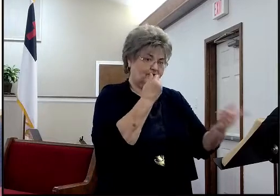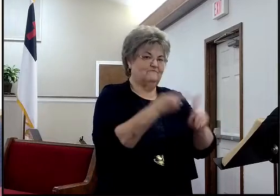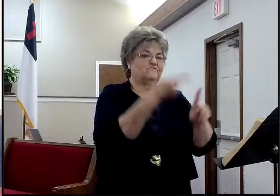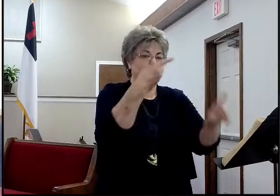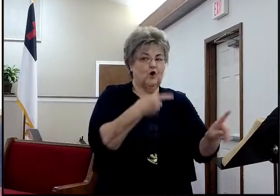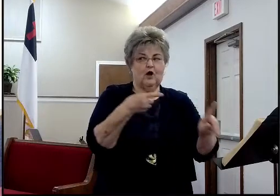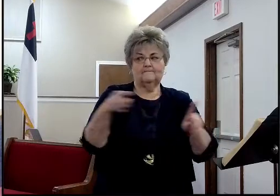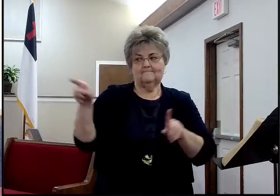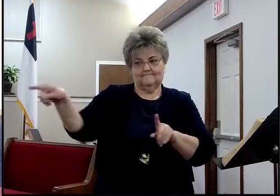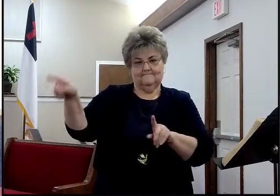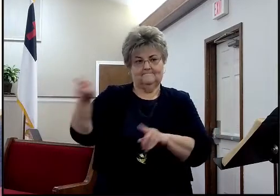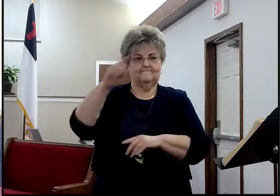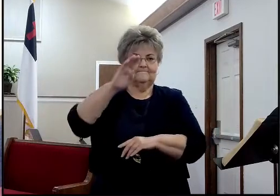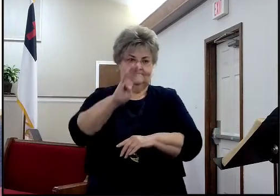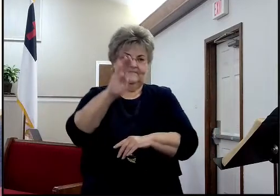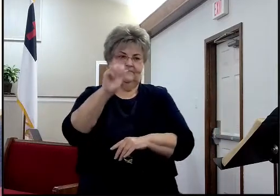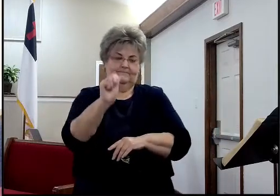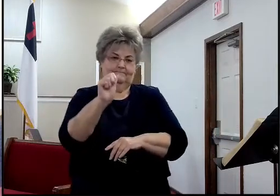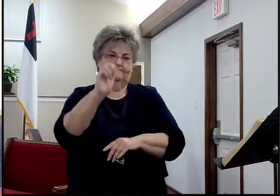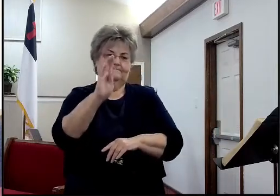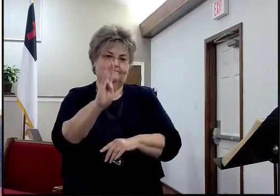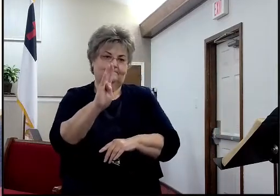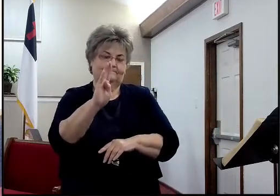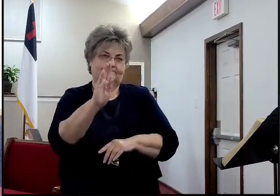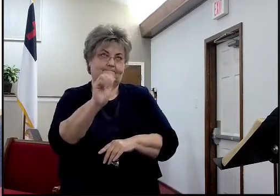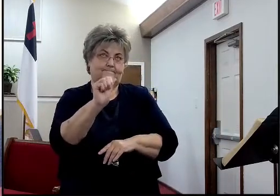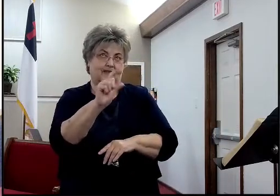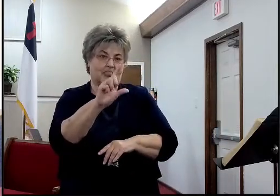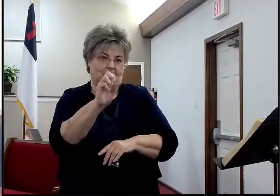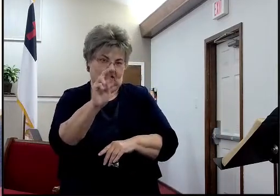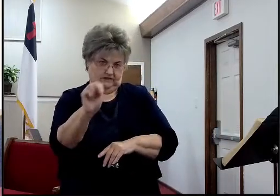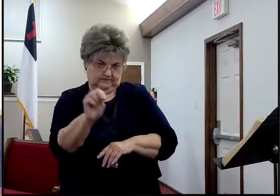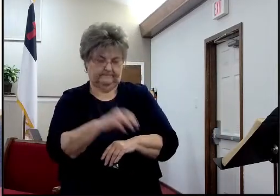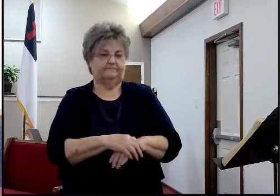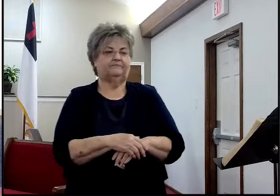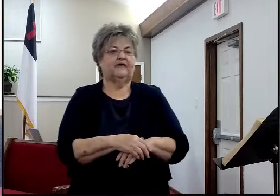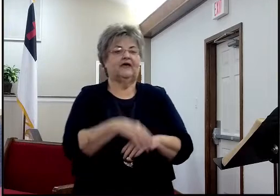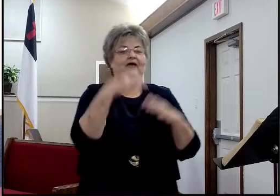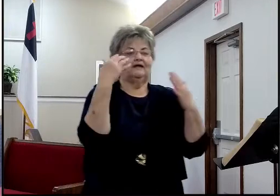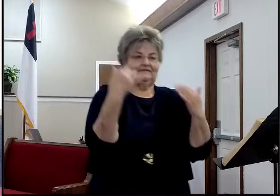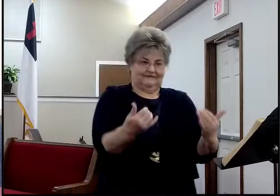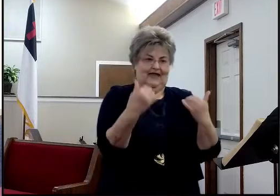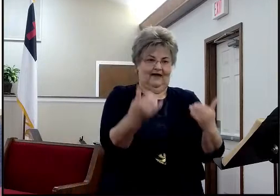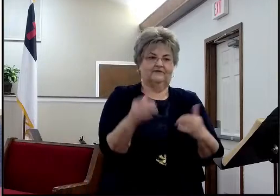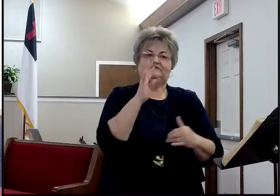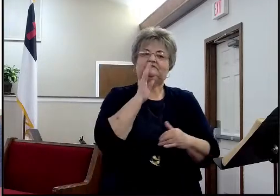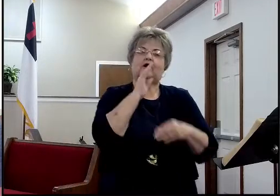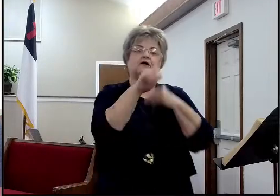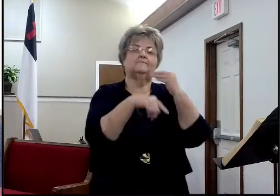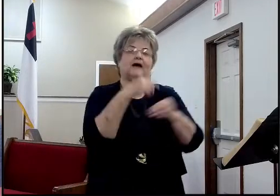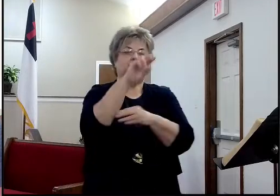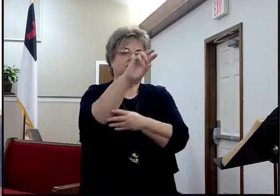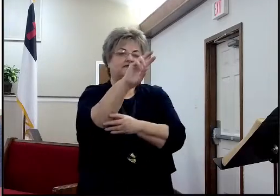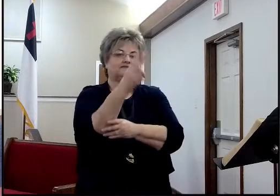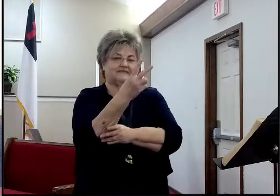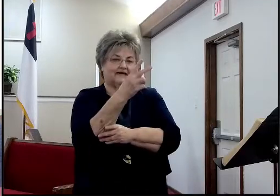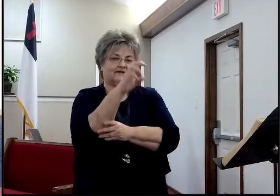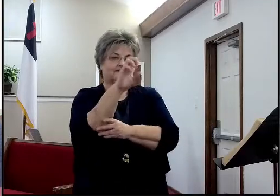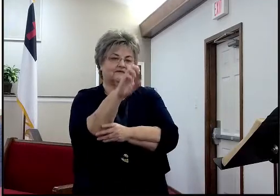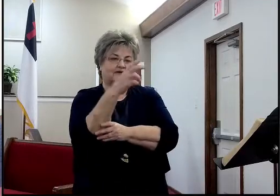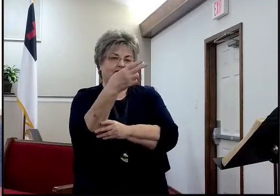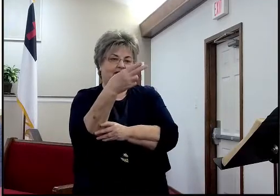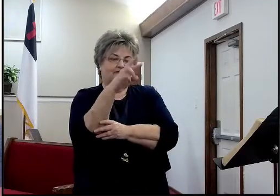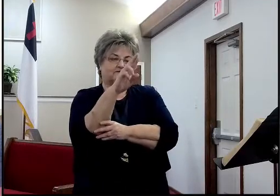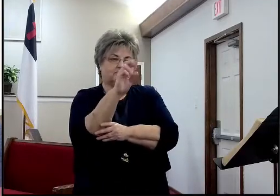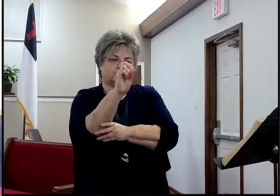we just don't have time, to go into it, all together. But we do know, let's go to 2nd Chronicles, for a minute. So Ezra wrote this as well, 2nd Chronicles,